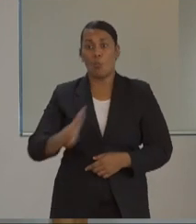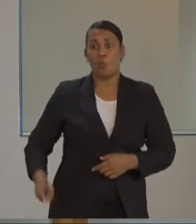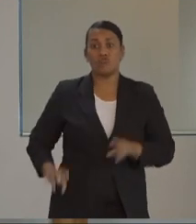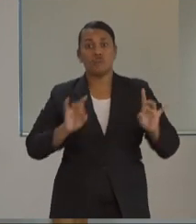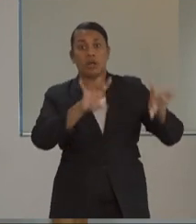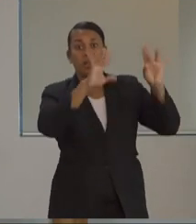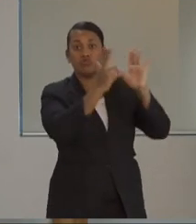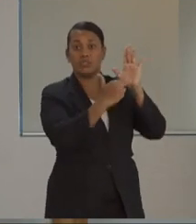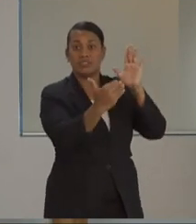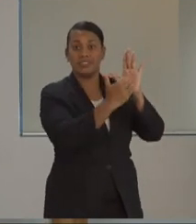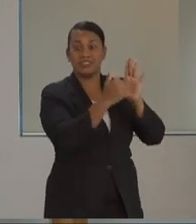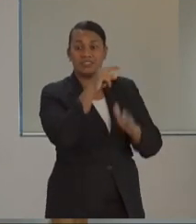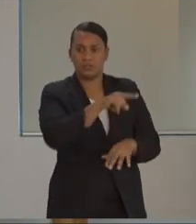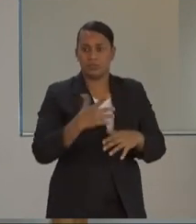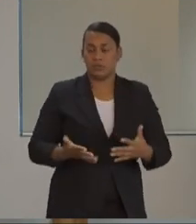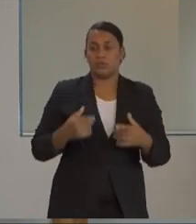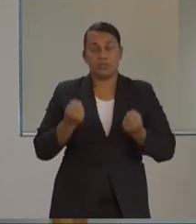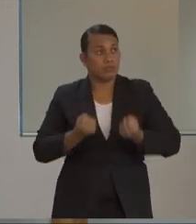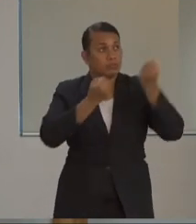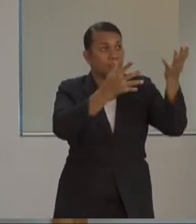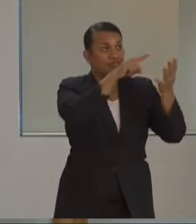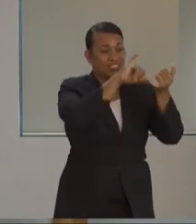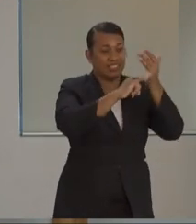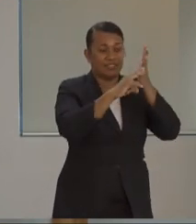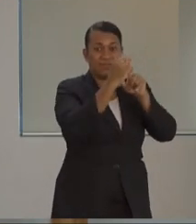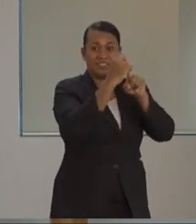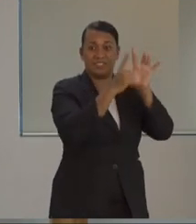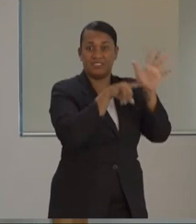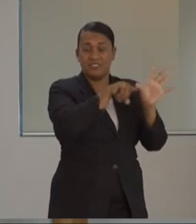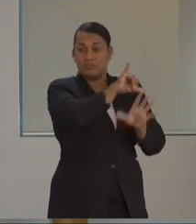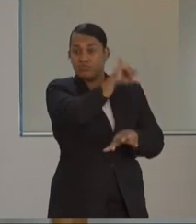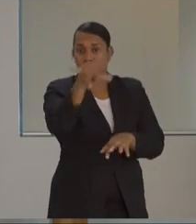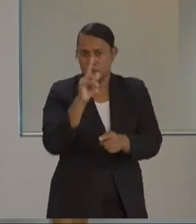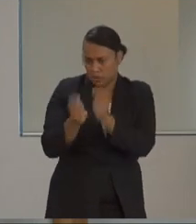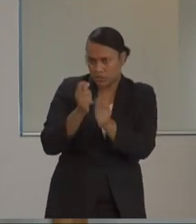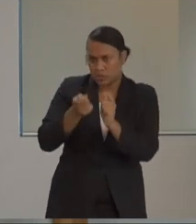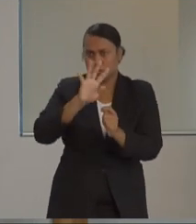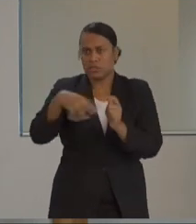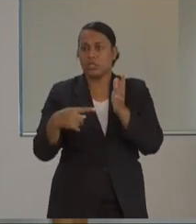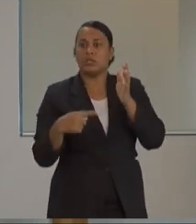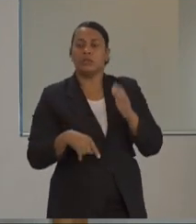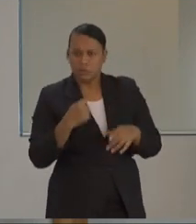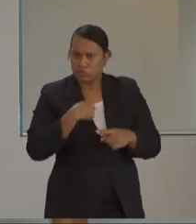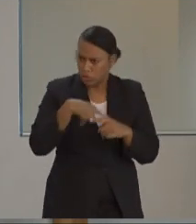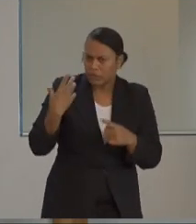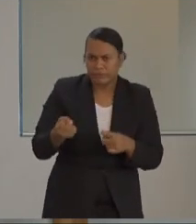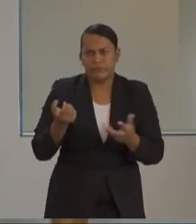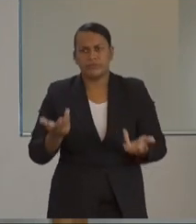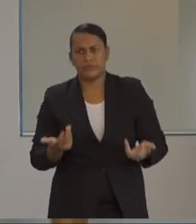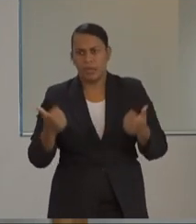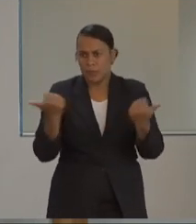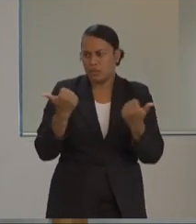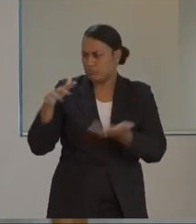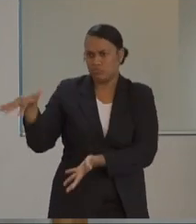brought some of the testing kits over. So we continue to receive testing kits. We have enough testing kits for the protocols that we have